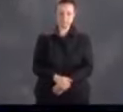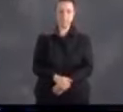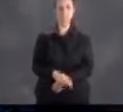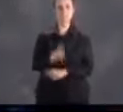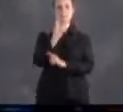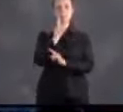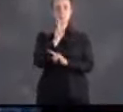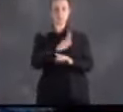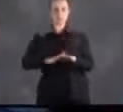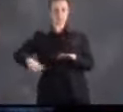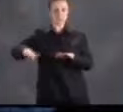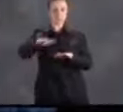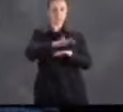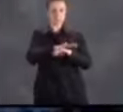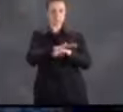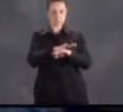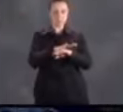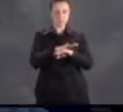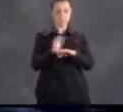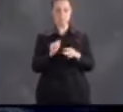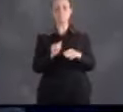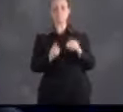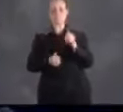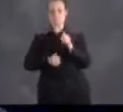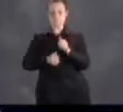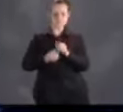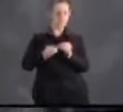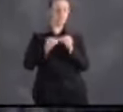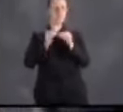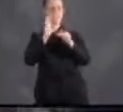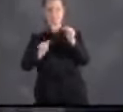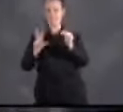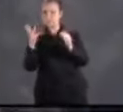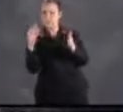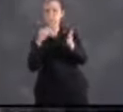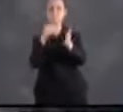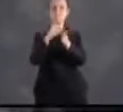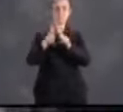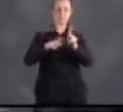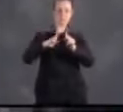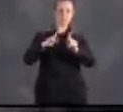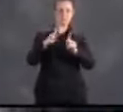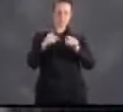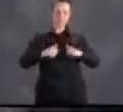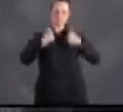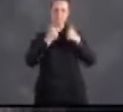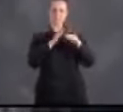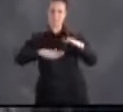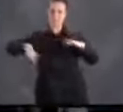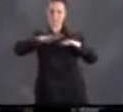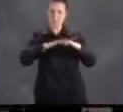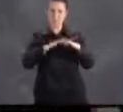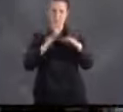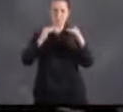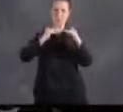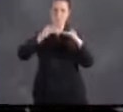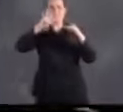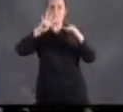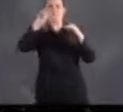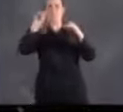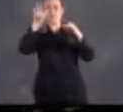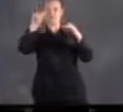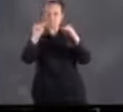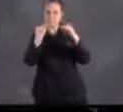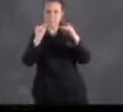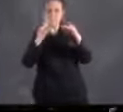The Houston region is home to more than 6 million people, with the majority living about 40 feet above sea level in a major